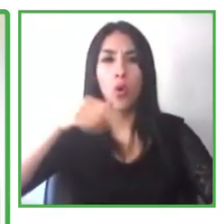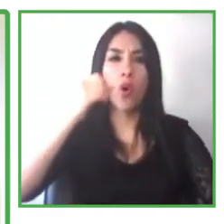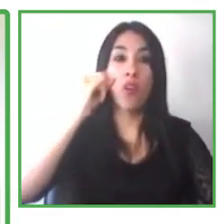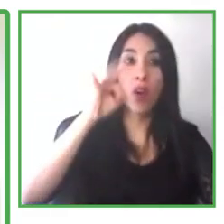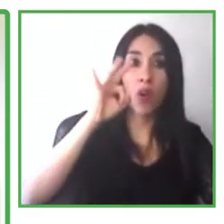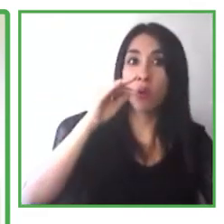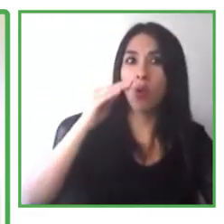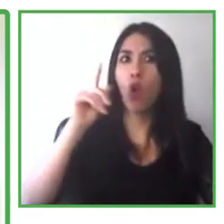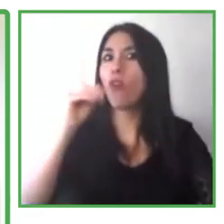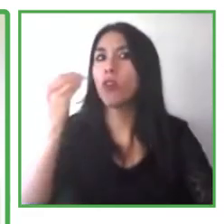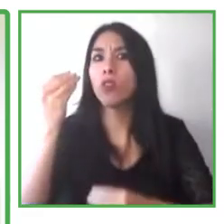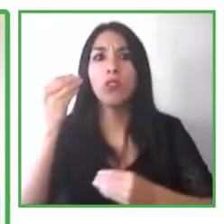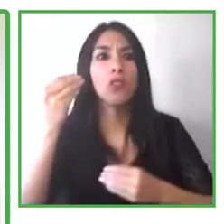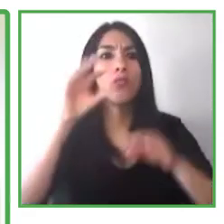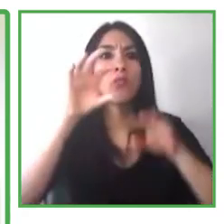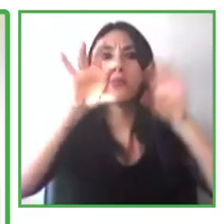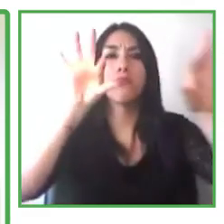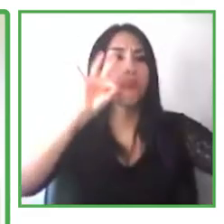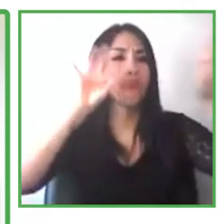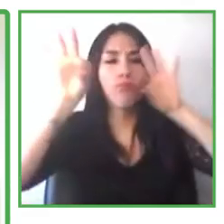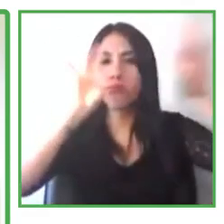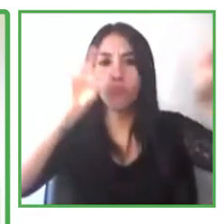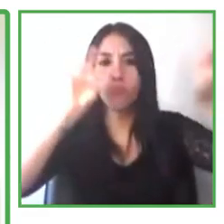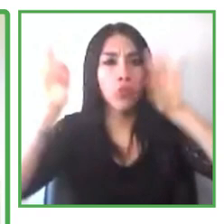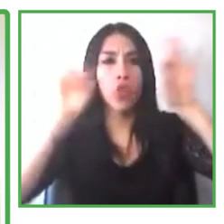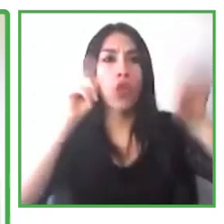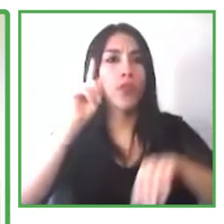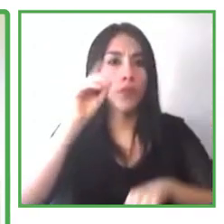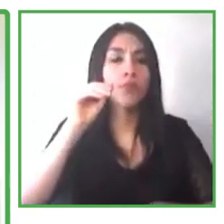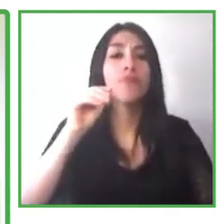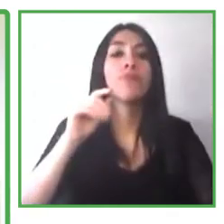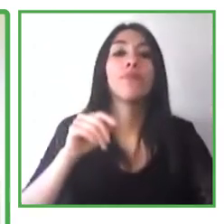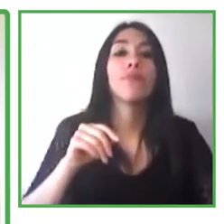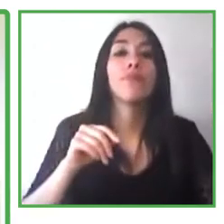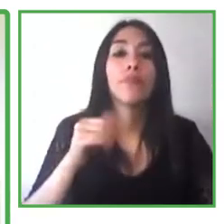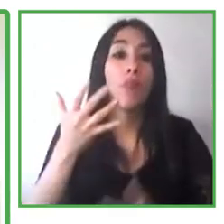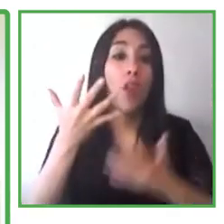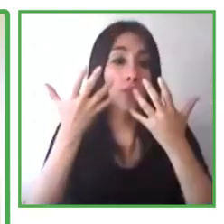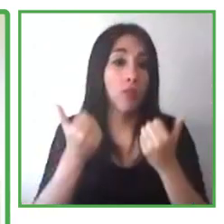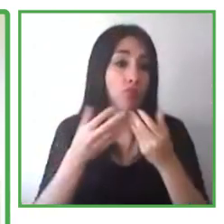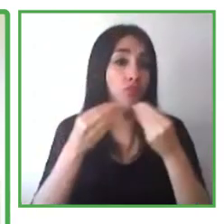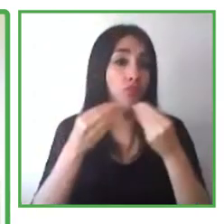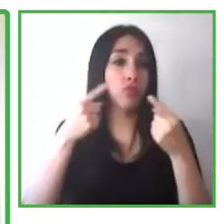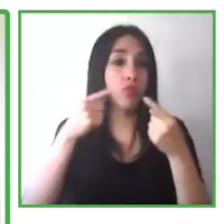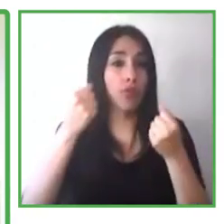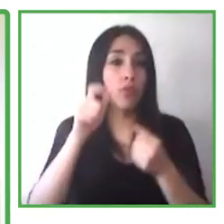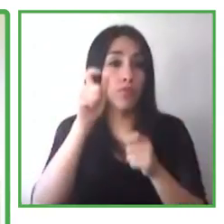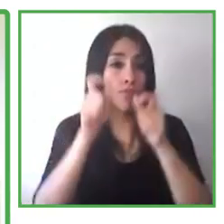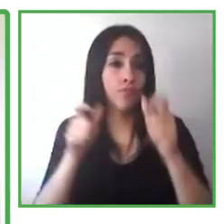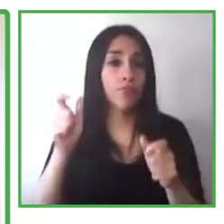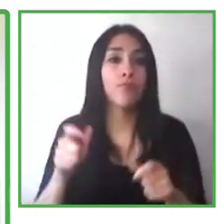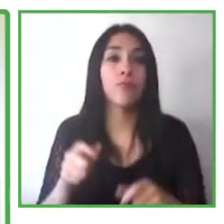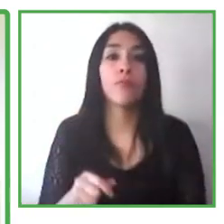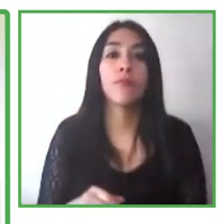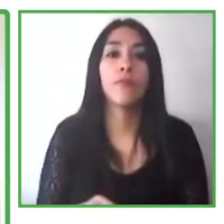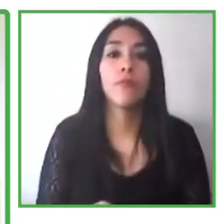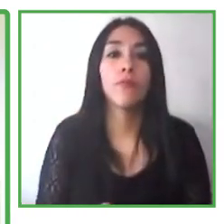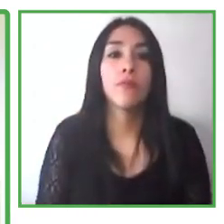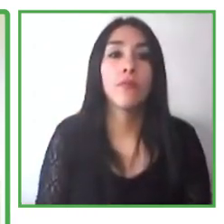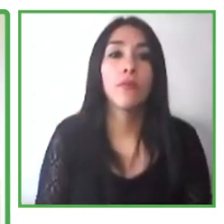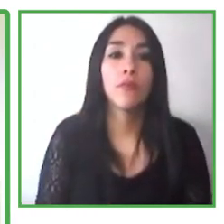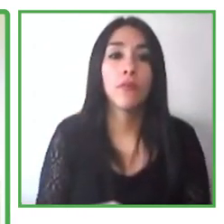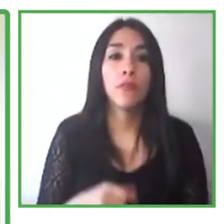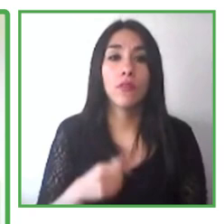who have been at Microsoft for either a long time or maybe they're brand new. And they're giving us advice on how to attract talent with